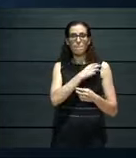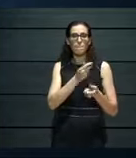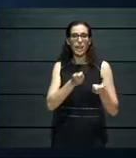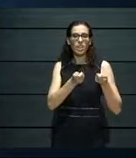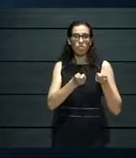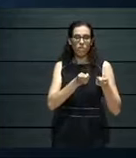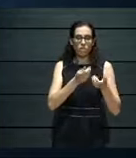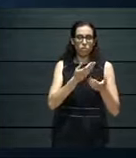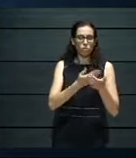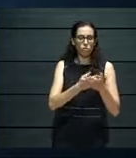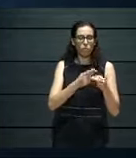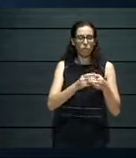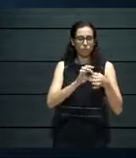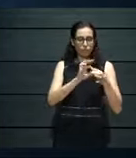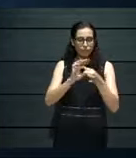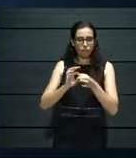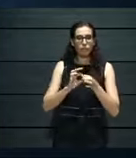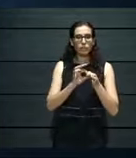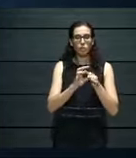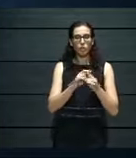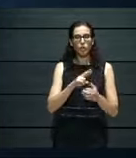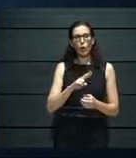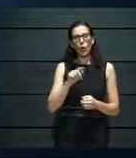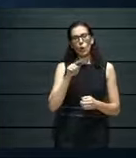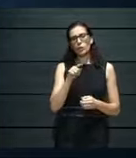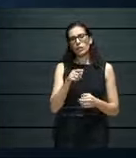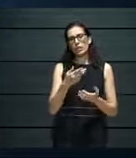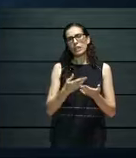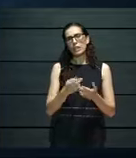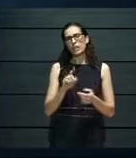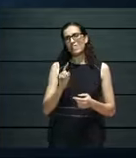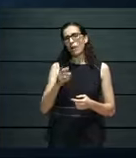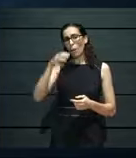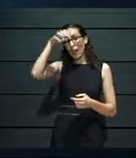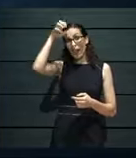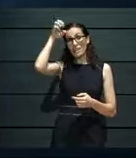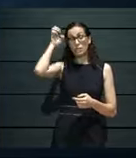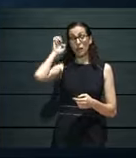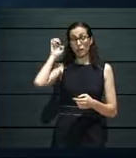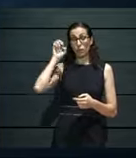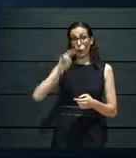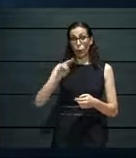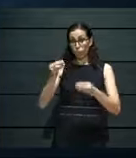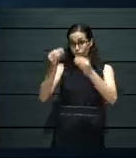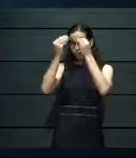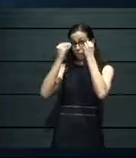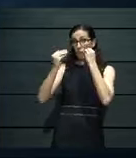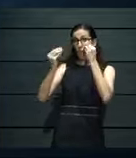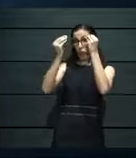But this was the first, let's say, experience, and we learned a lot from this.